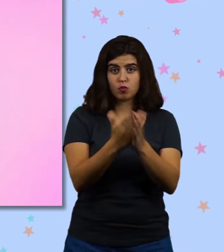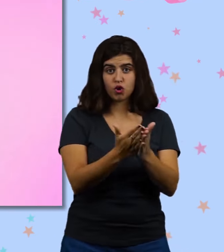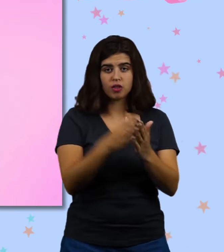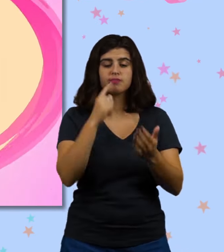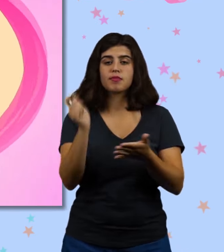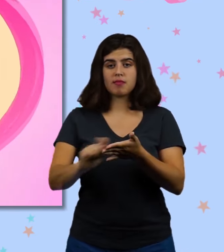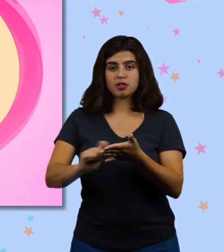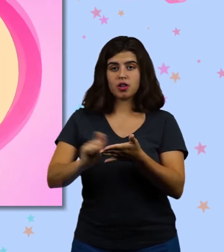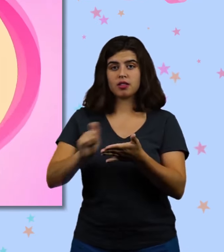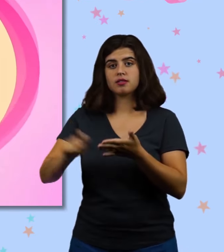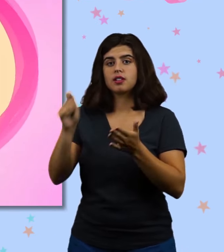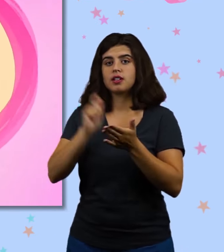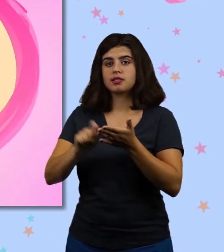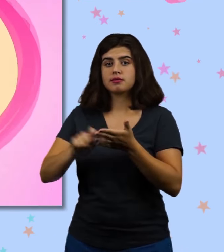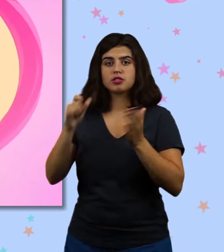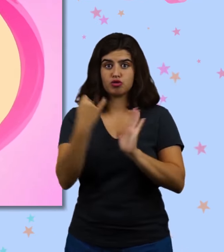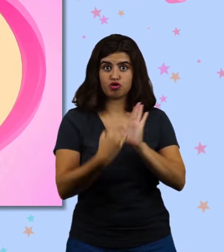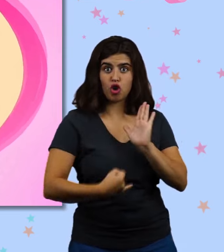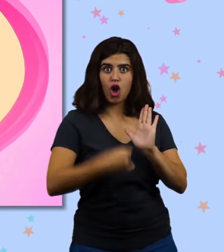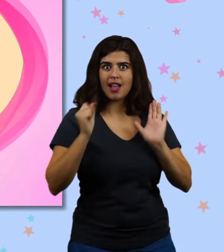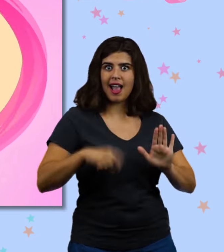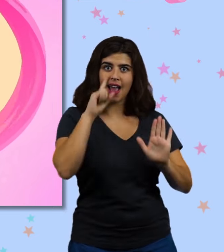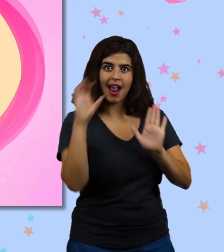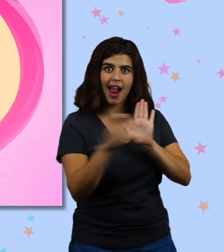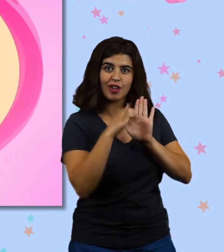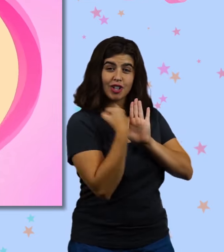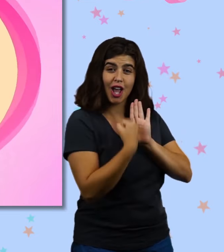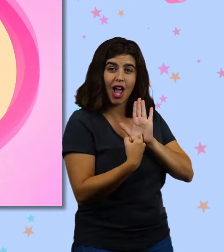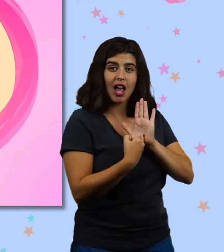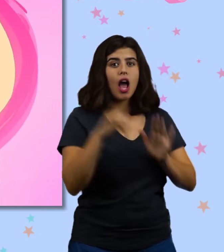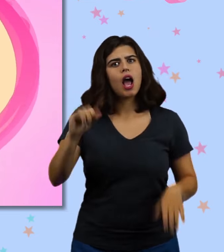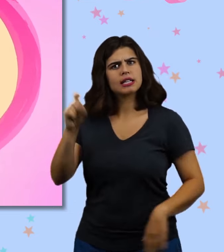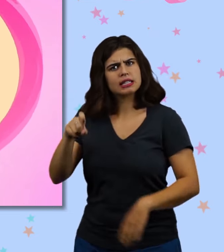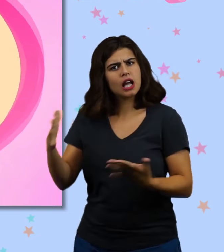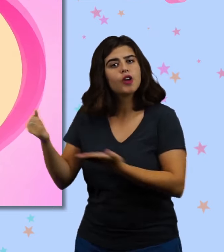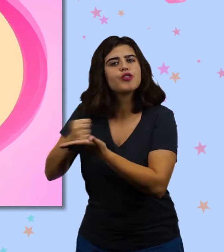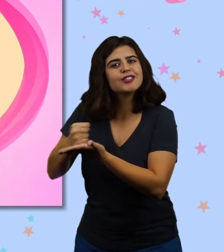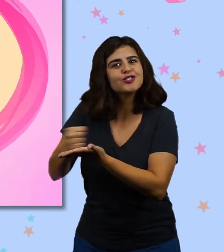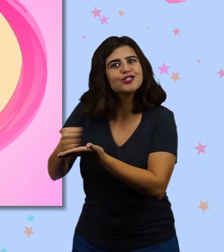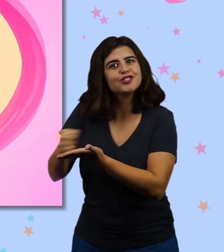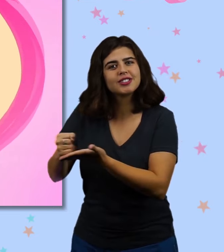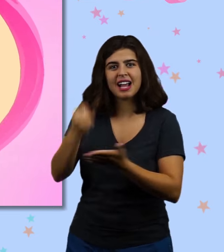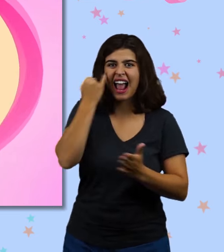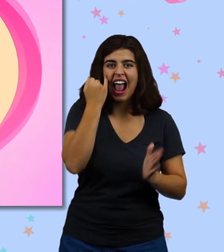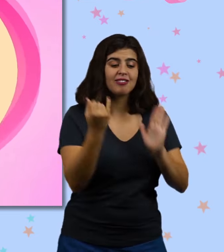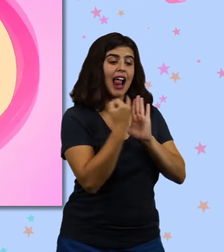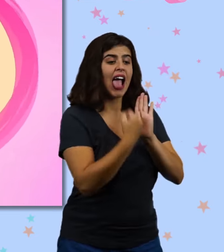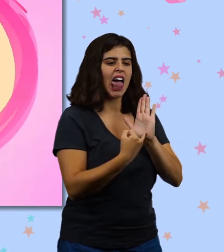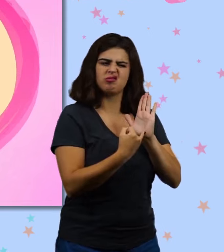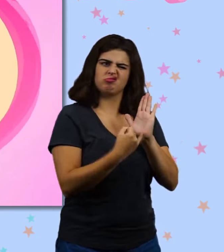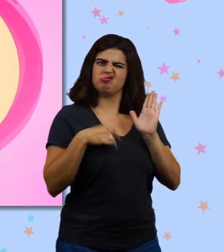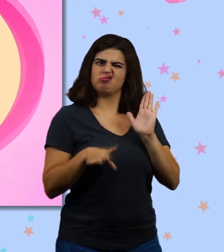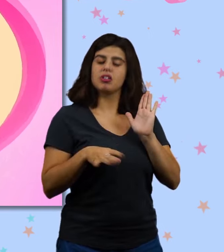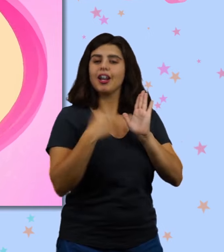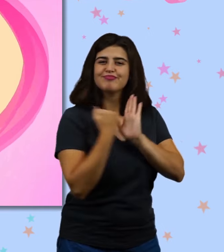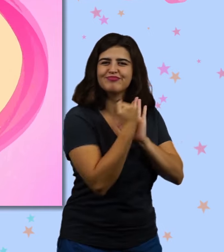a notebook and a pencil. With the pencil, we can draw pictures in our notebook. We'll also need an eraser, in